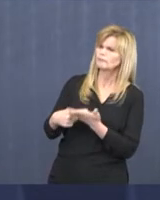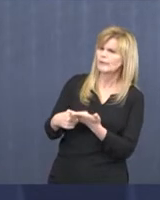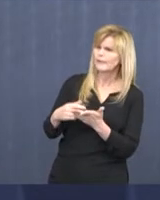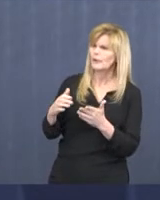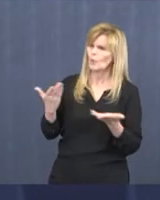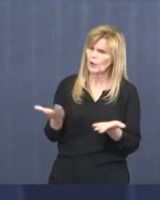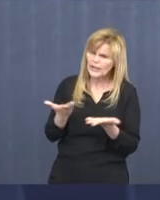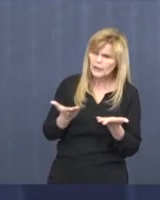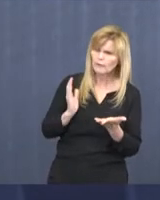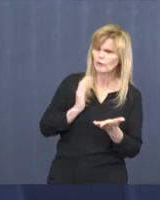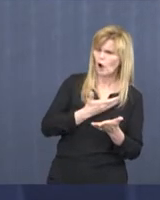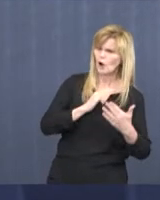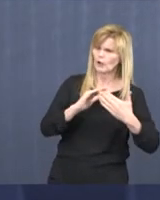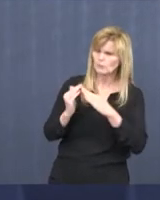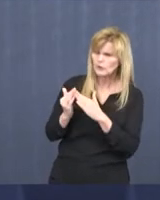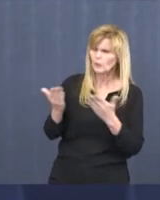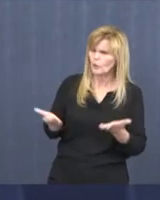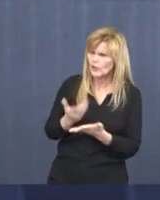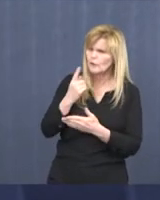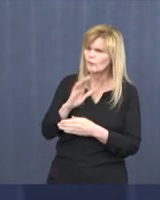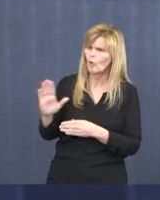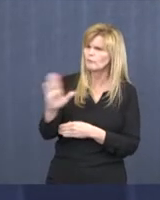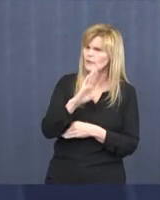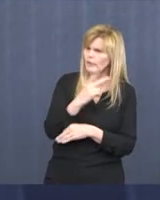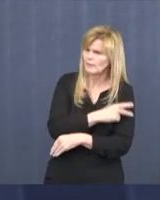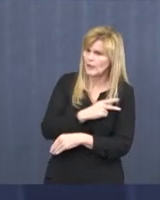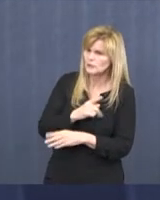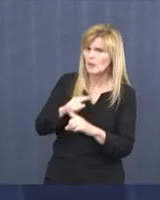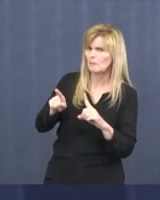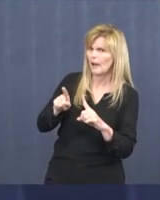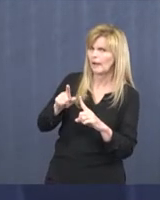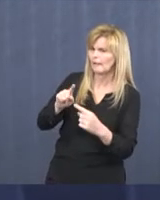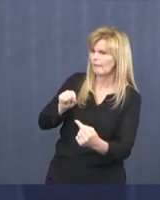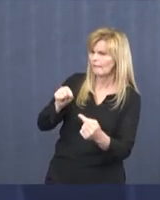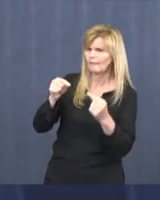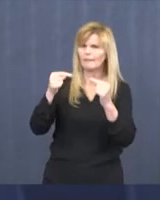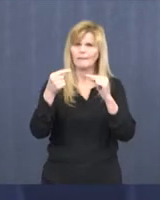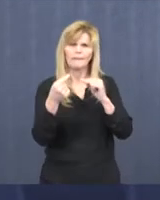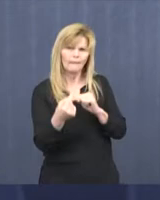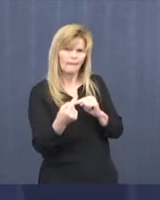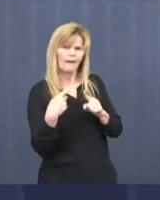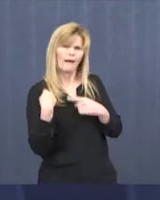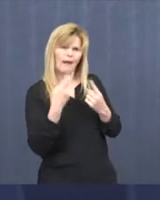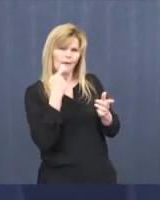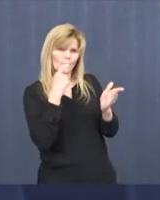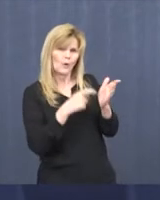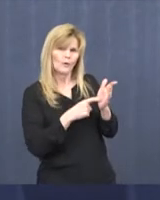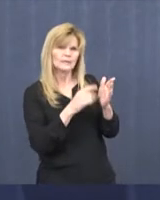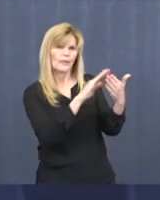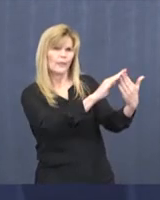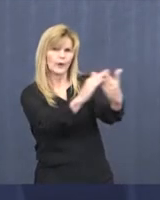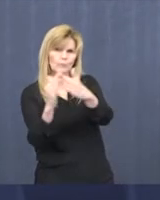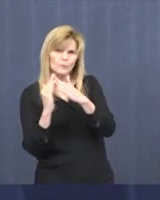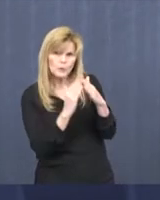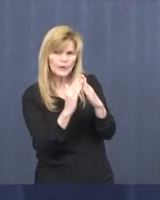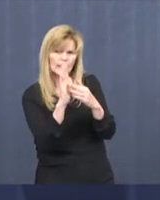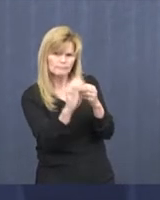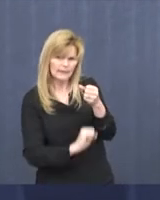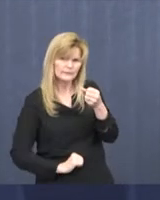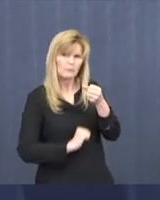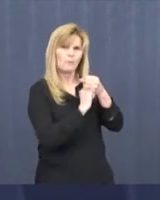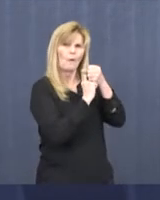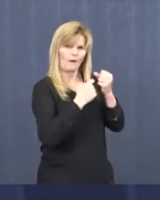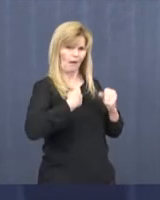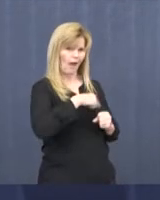we're here for our communities and for our patients. What I've been really impressed with the last several weeks is just the community support that we've gotten